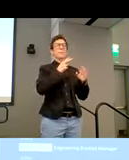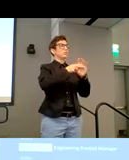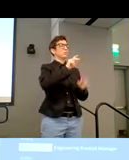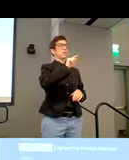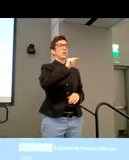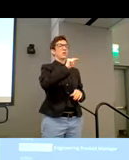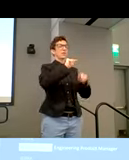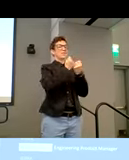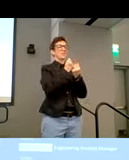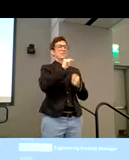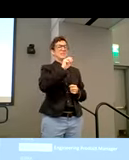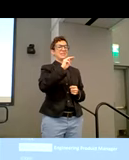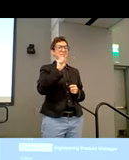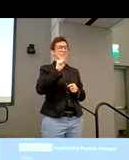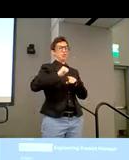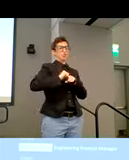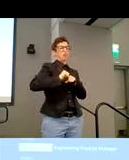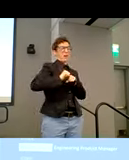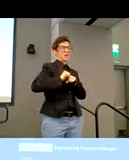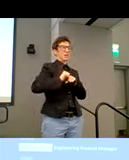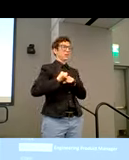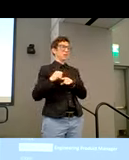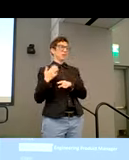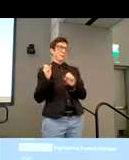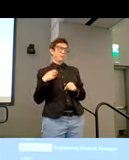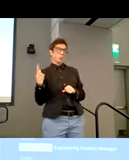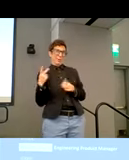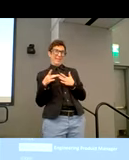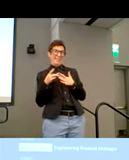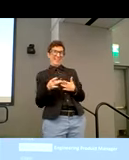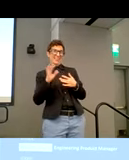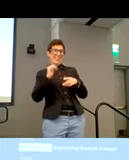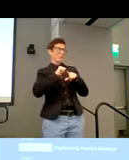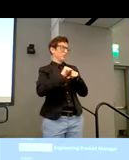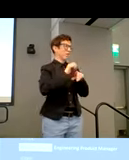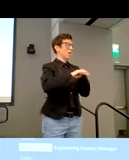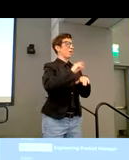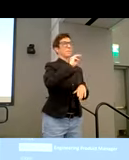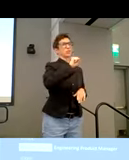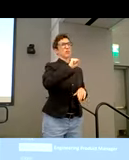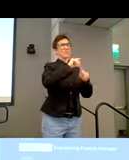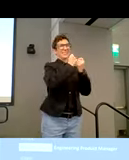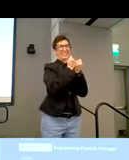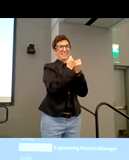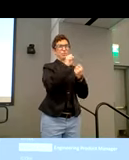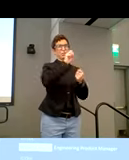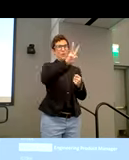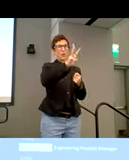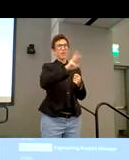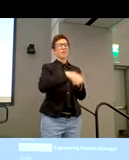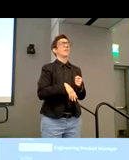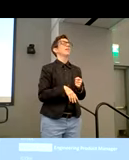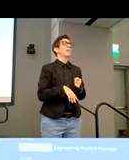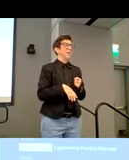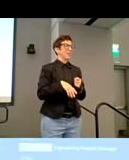training virtually, it might have been led by either Josh or I. And and that's actually I laughed